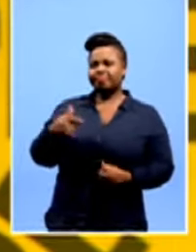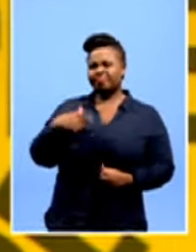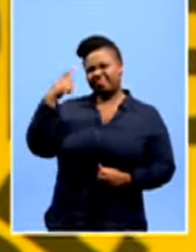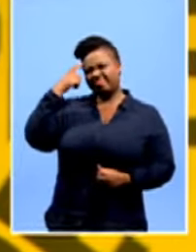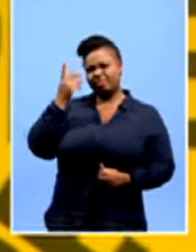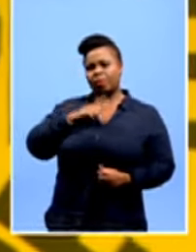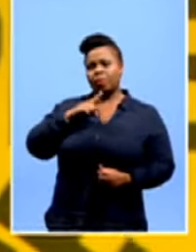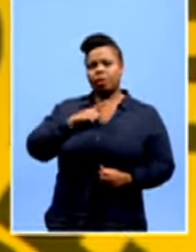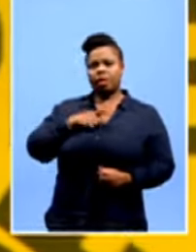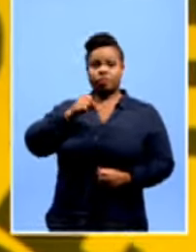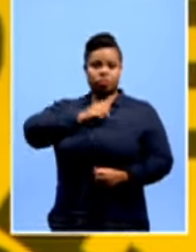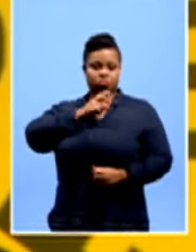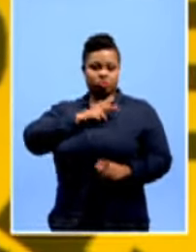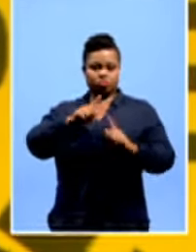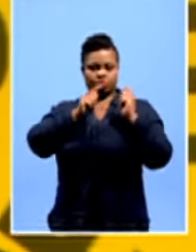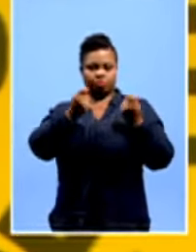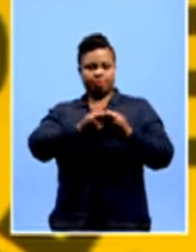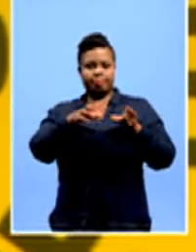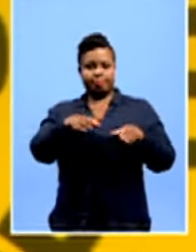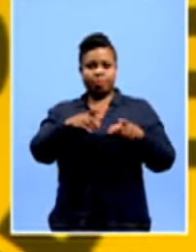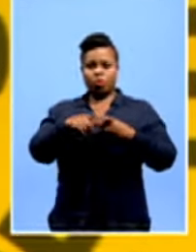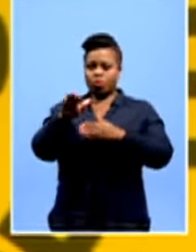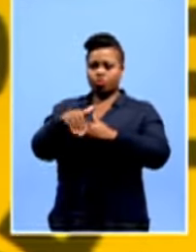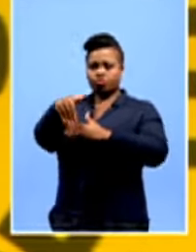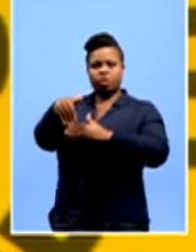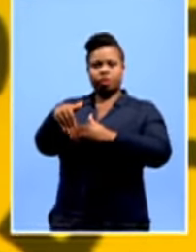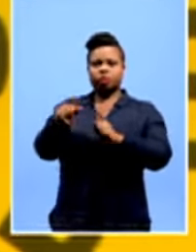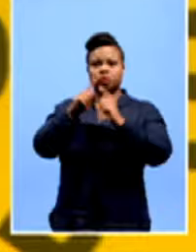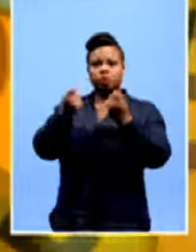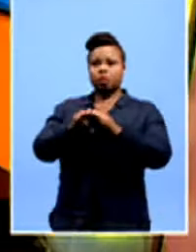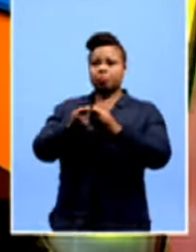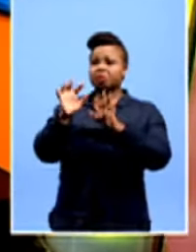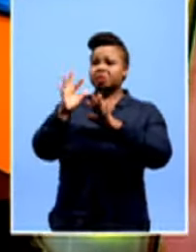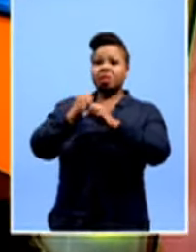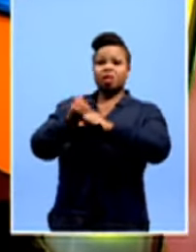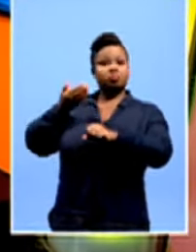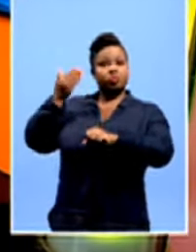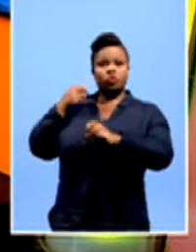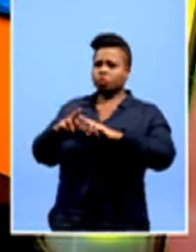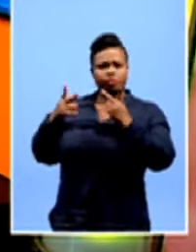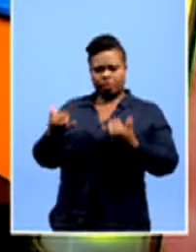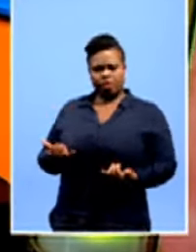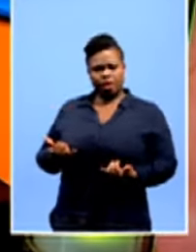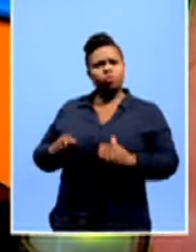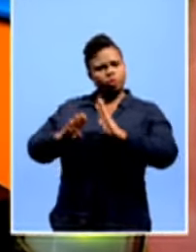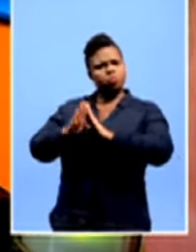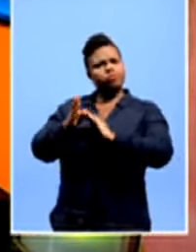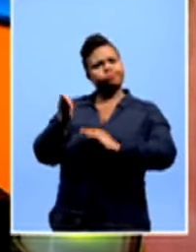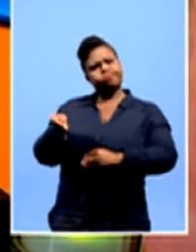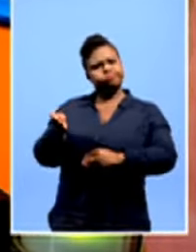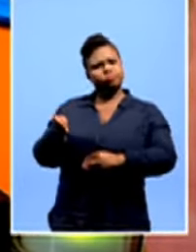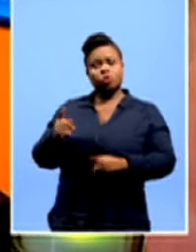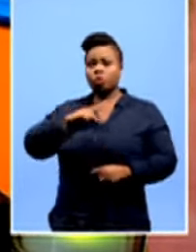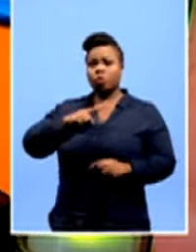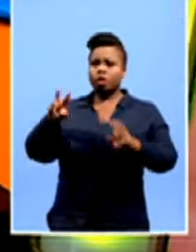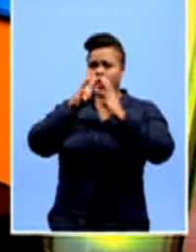when you look at our Springbok team or our cricket team five years, ten years back, it's a lot different to what you see now. I mean, I